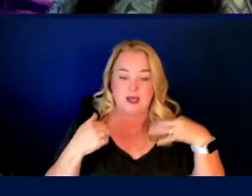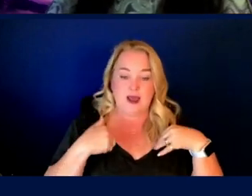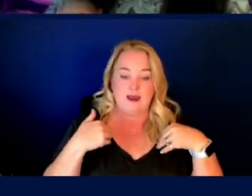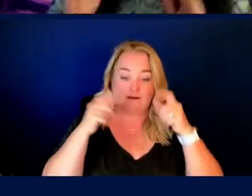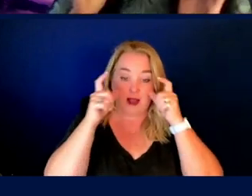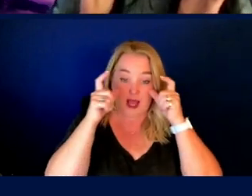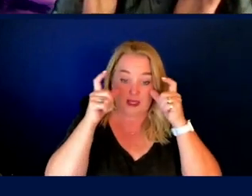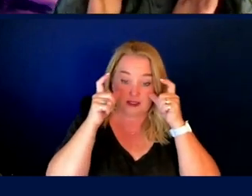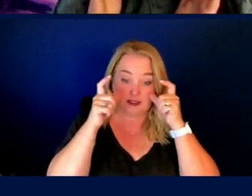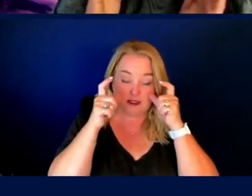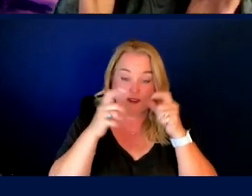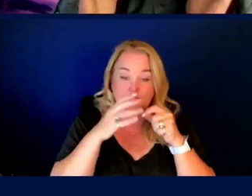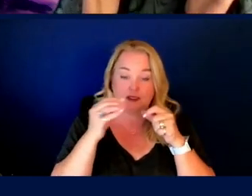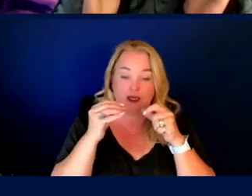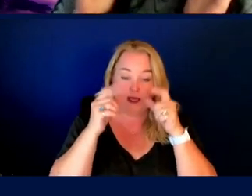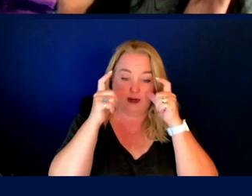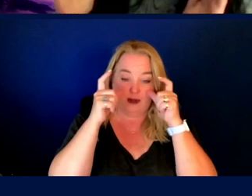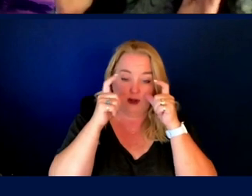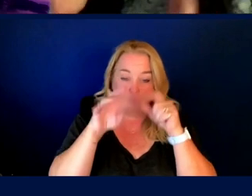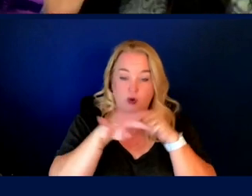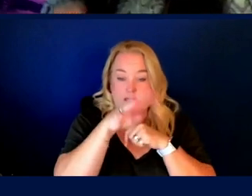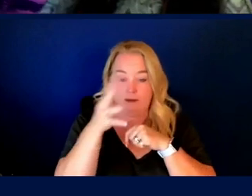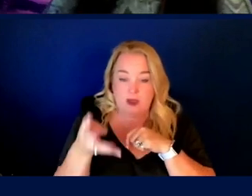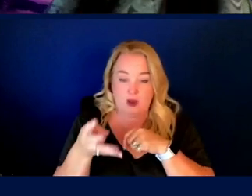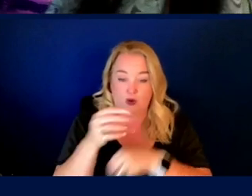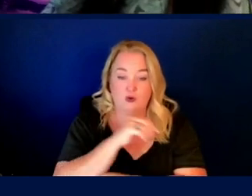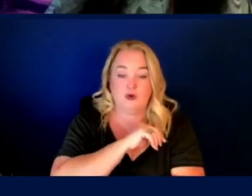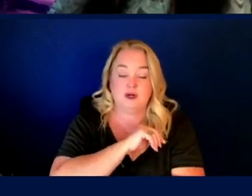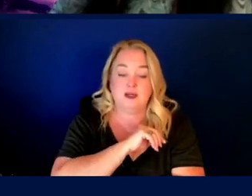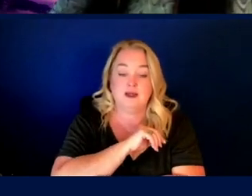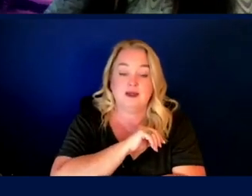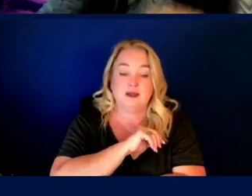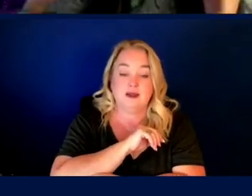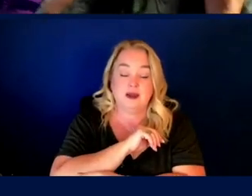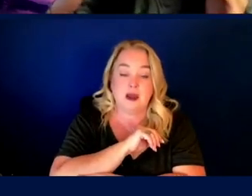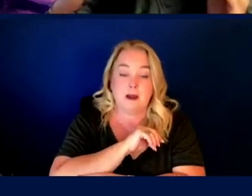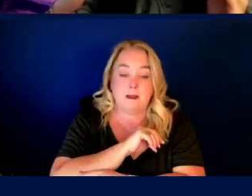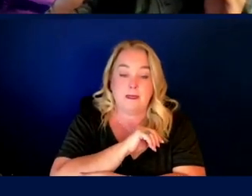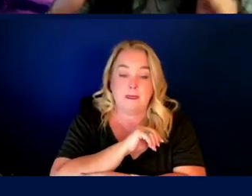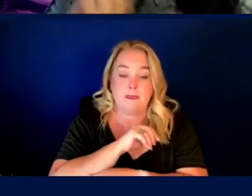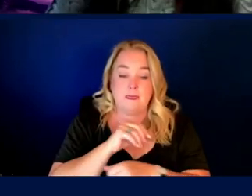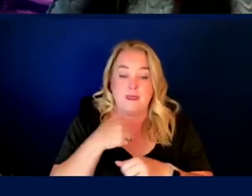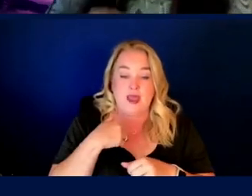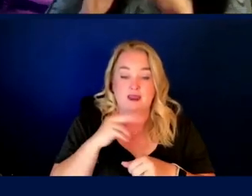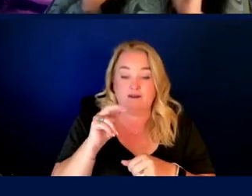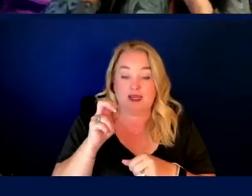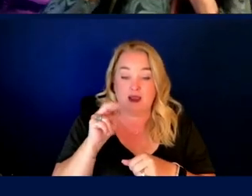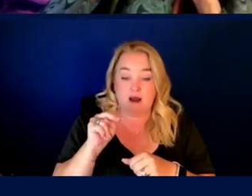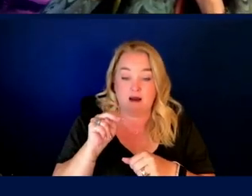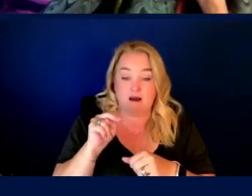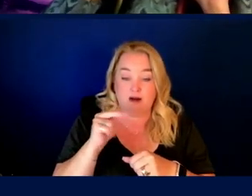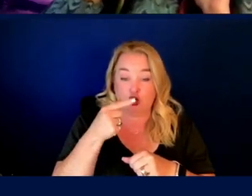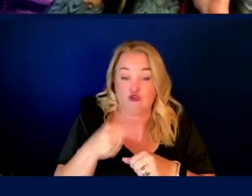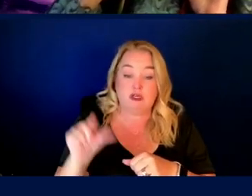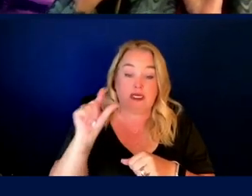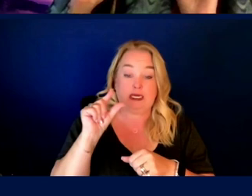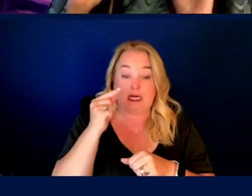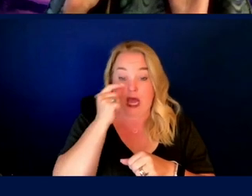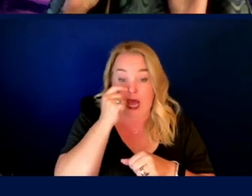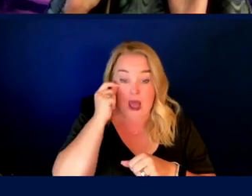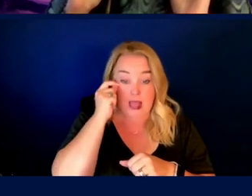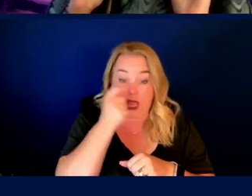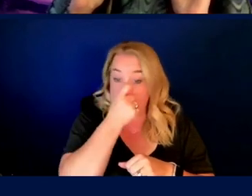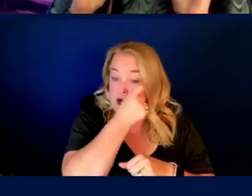glasses and a rainbow colorway. The gradient starts from the left, all the way to the right, uh, wearing neon green eyeliner and, uh, little